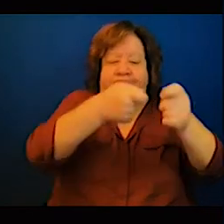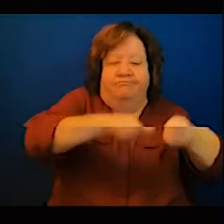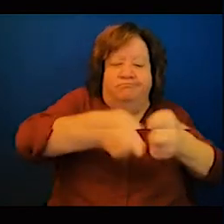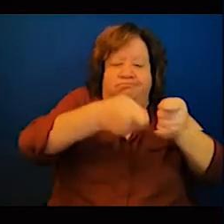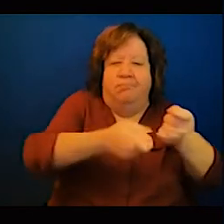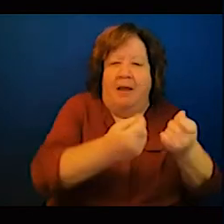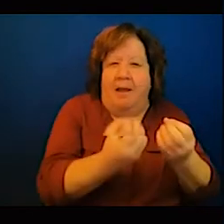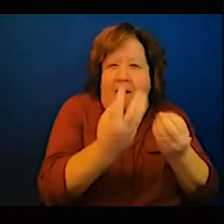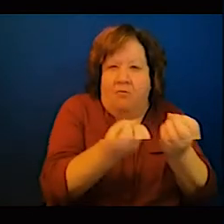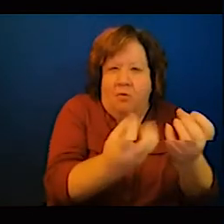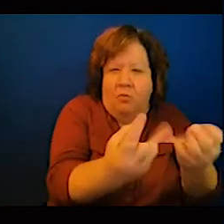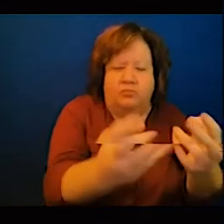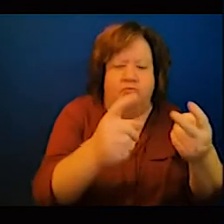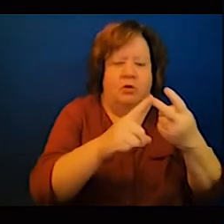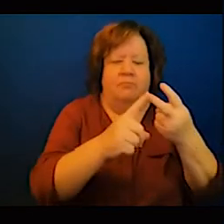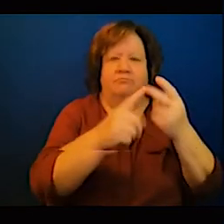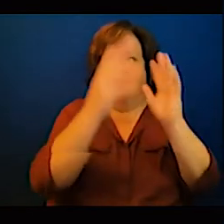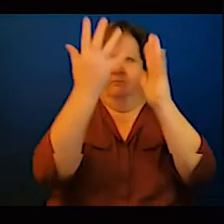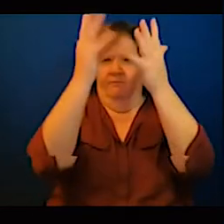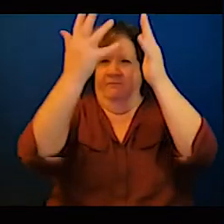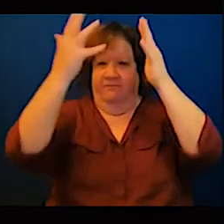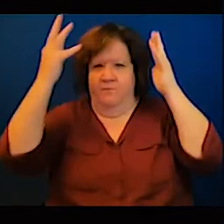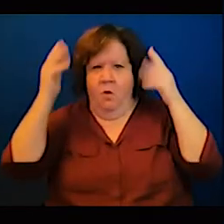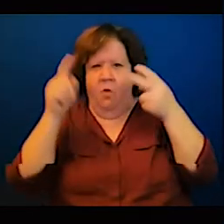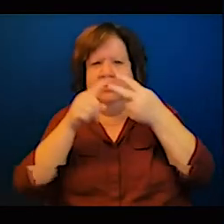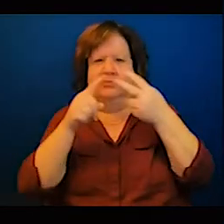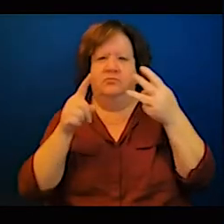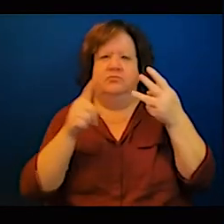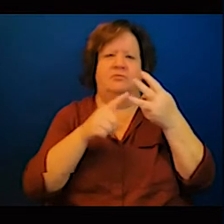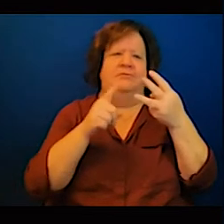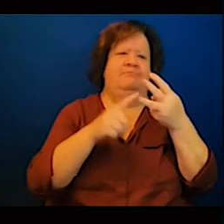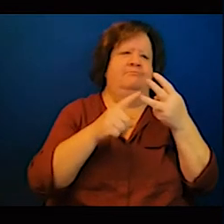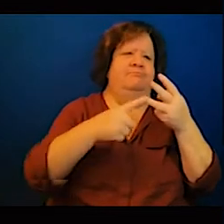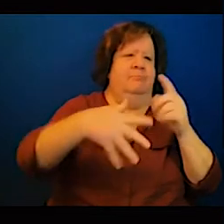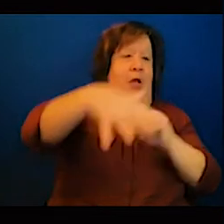mechanisms and trying to discuss with different sectors